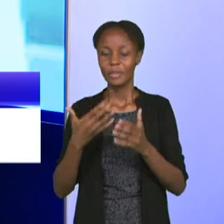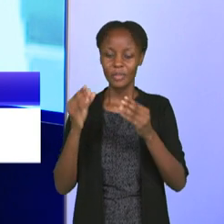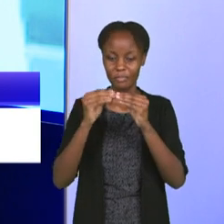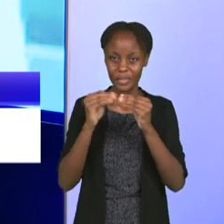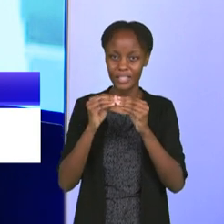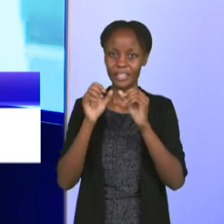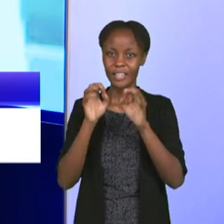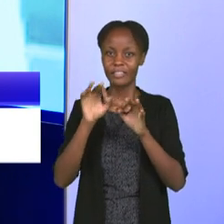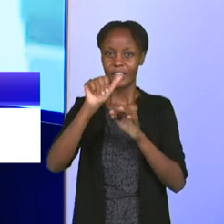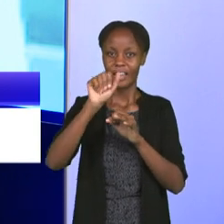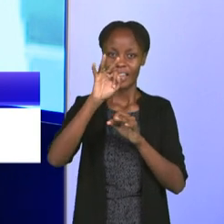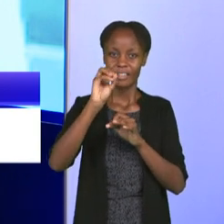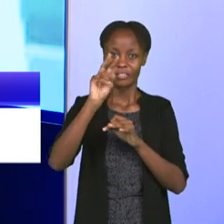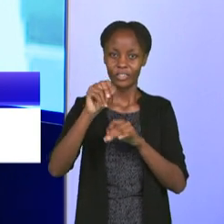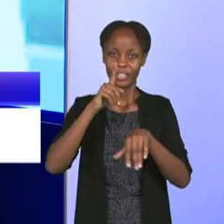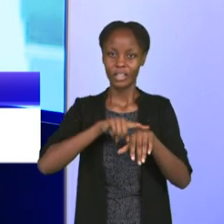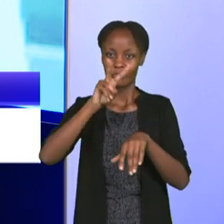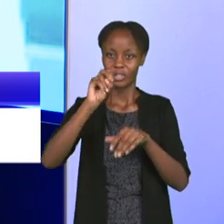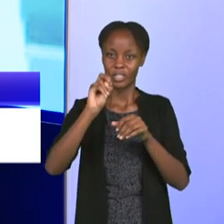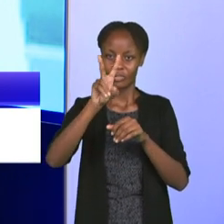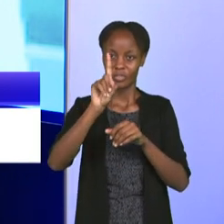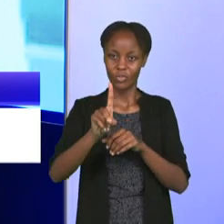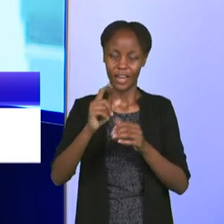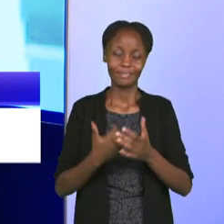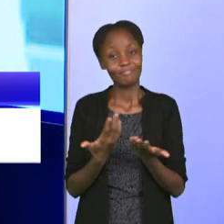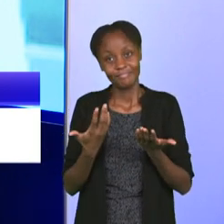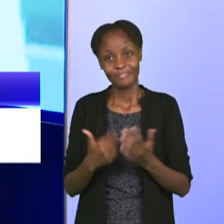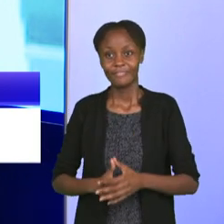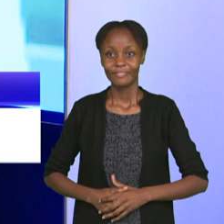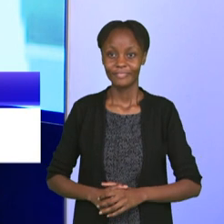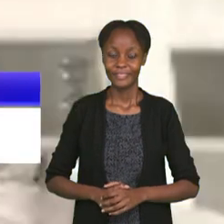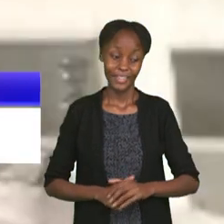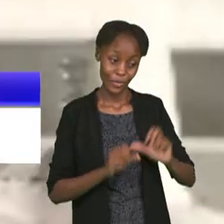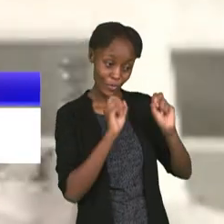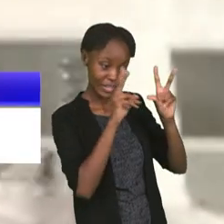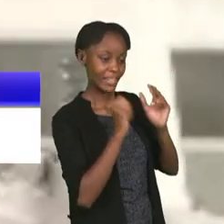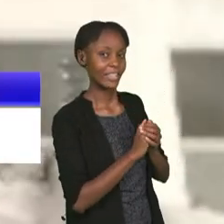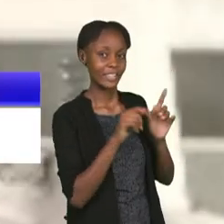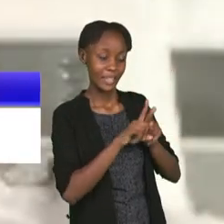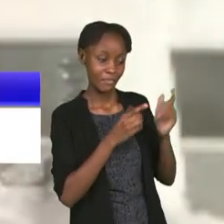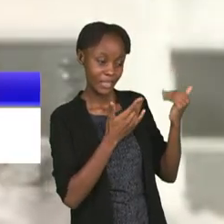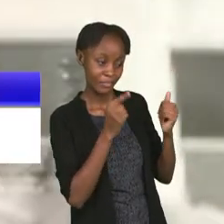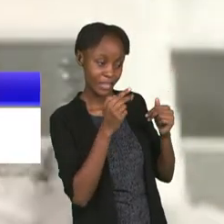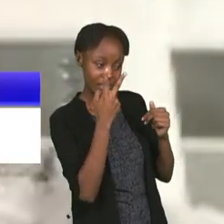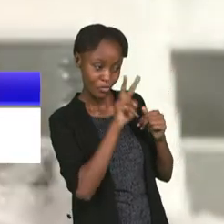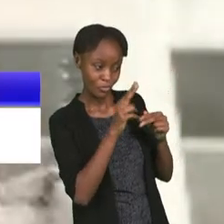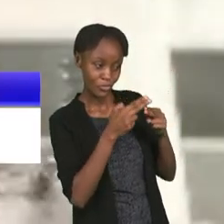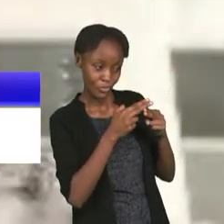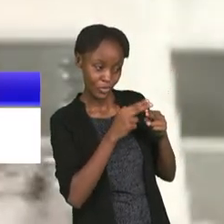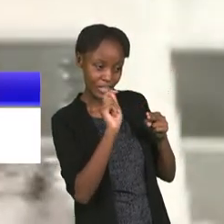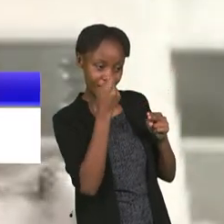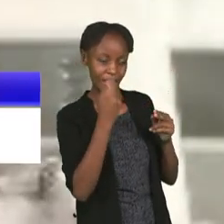African Cup of Nation in 2021 in Cameroon, Coach. Okay, and I hope to see you soon in Kenya.